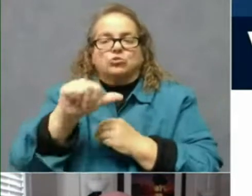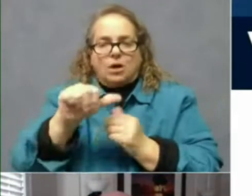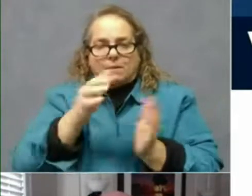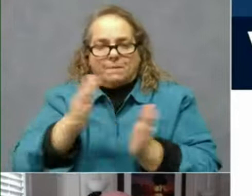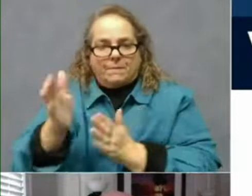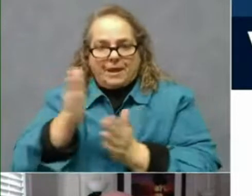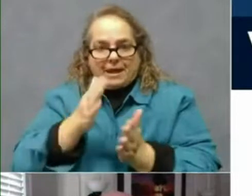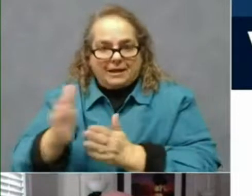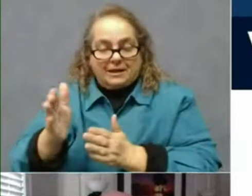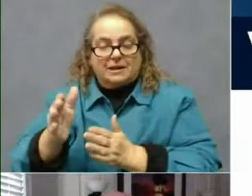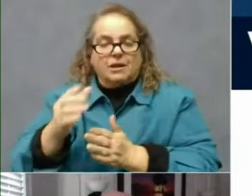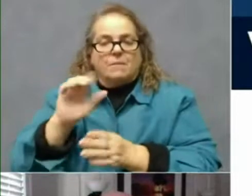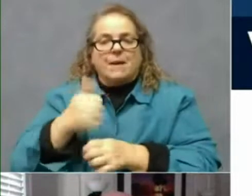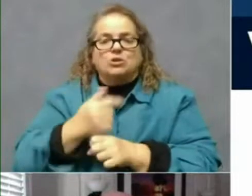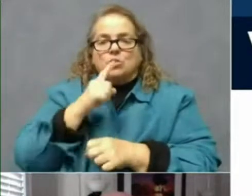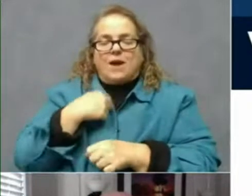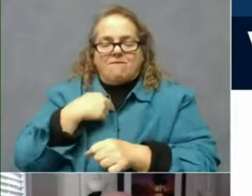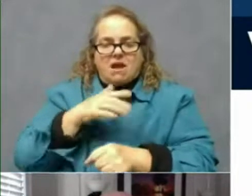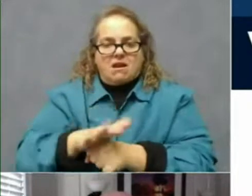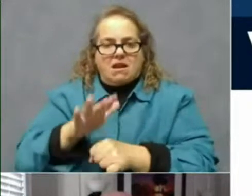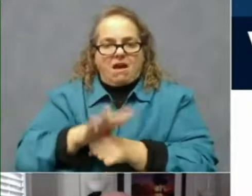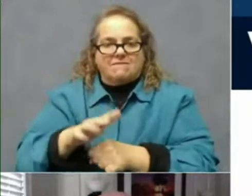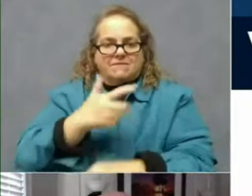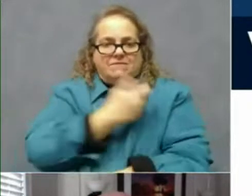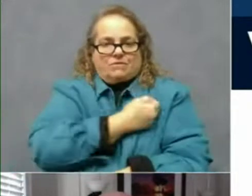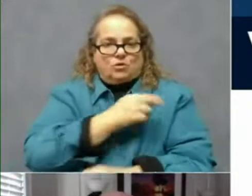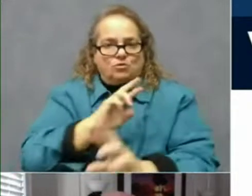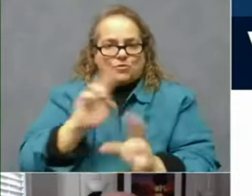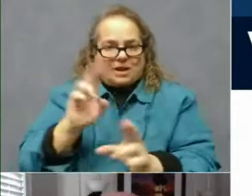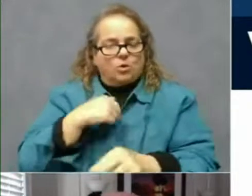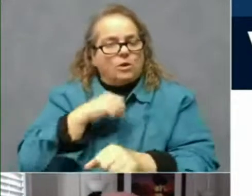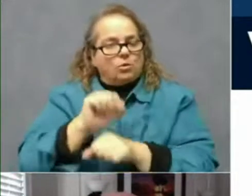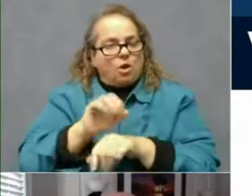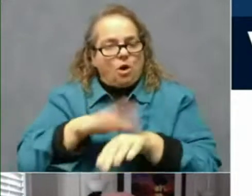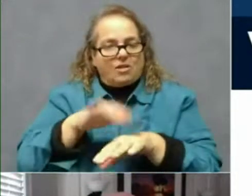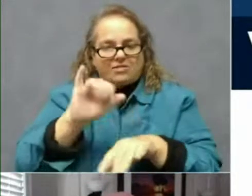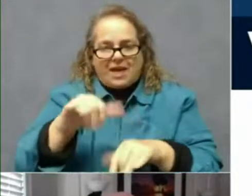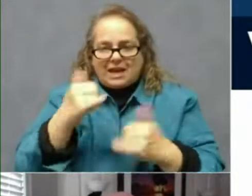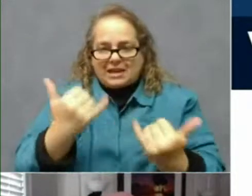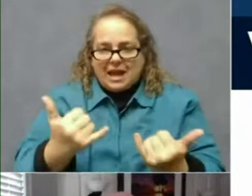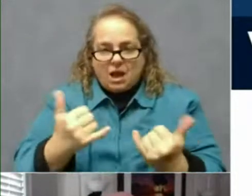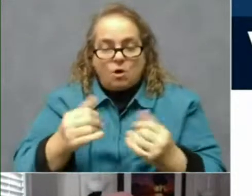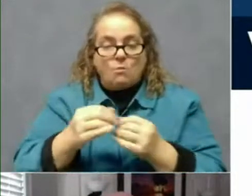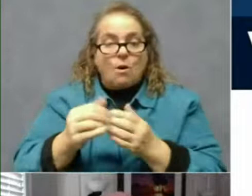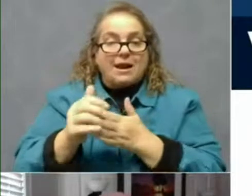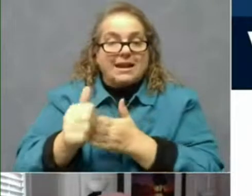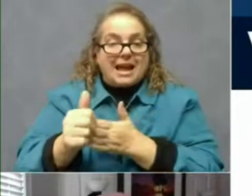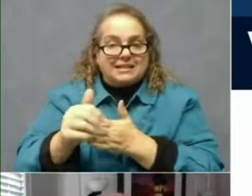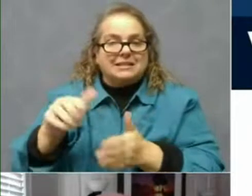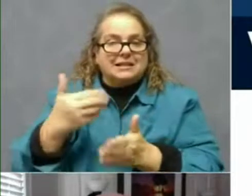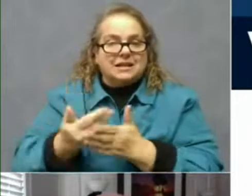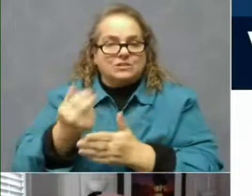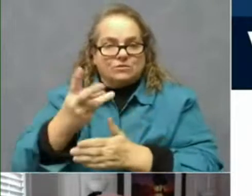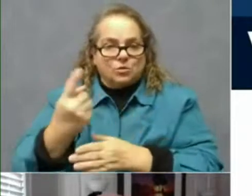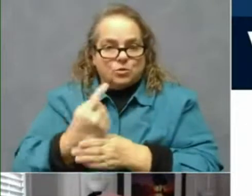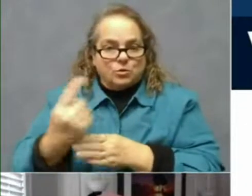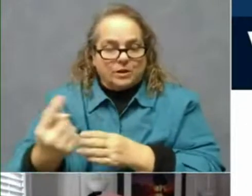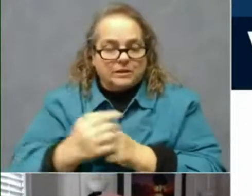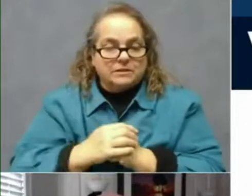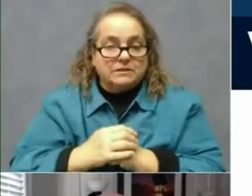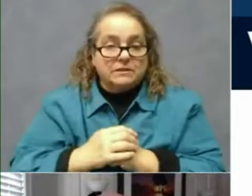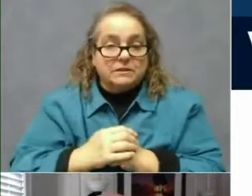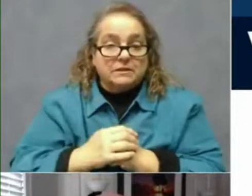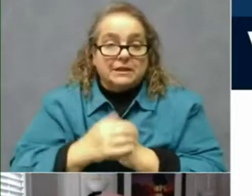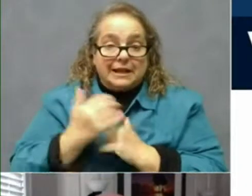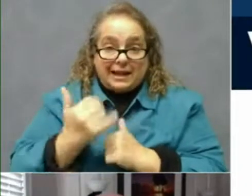to be so that that can happen. But we are working on that now. And there will be more guidance in the next couple of weeks on that. Now, for the